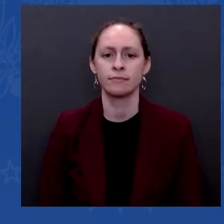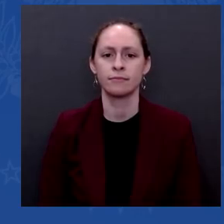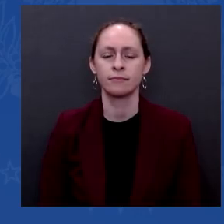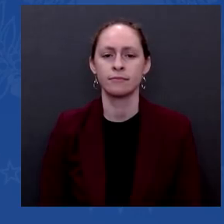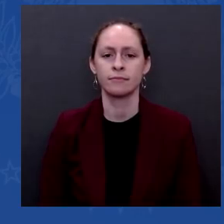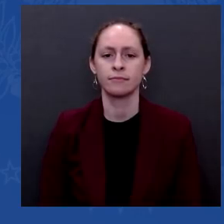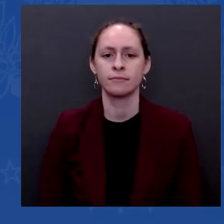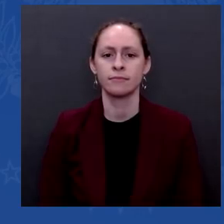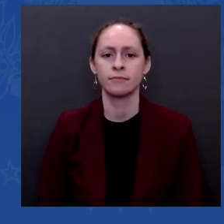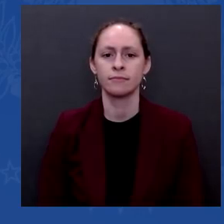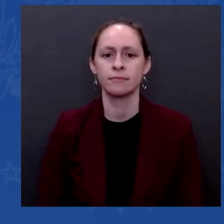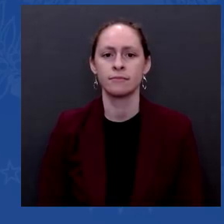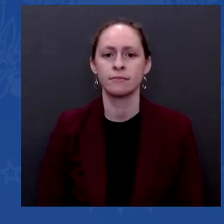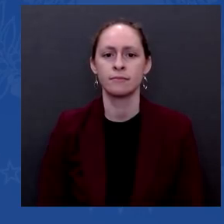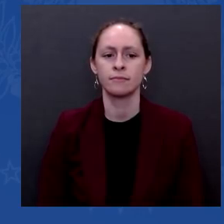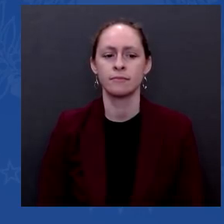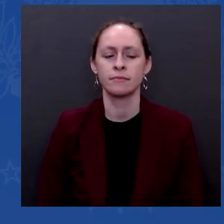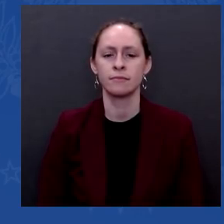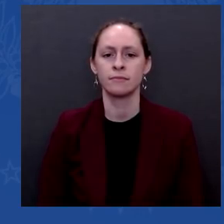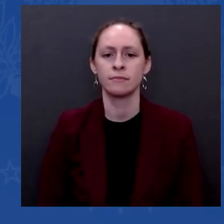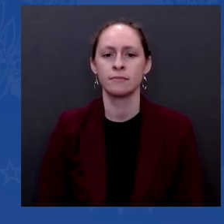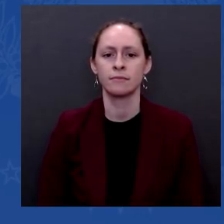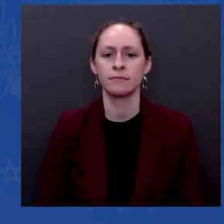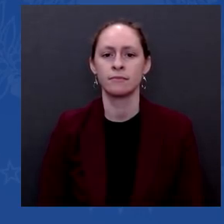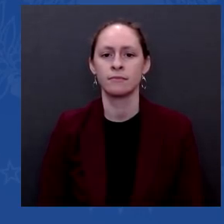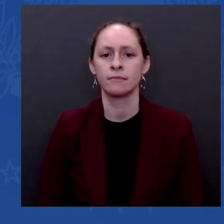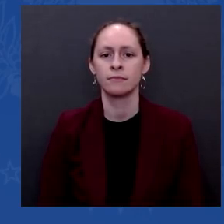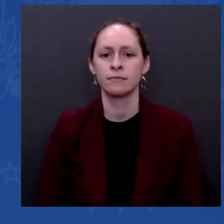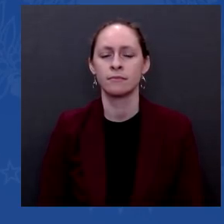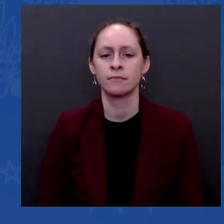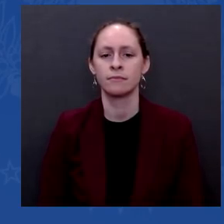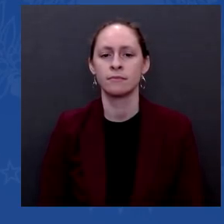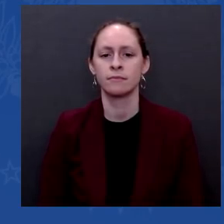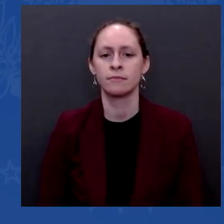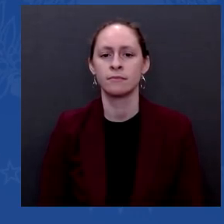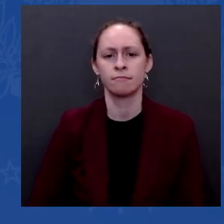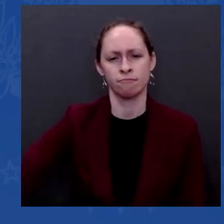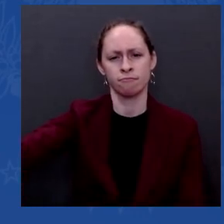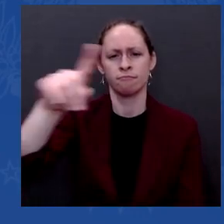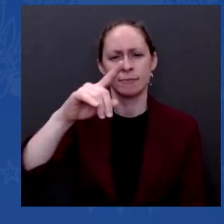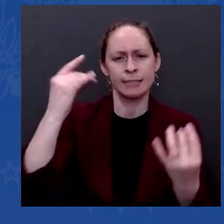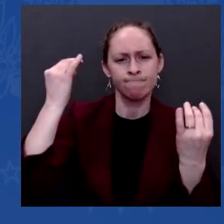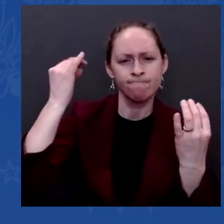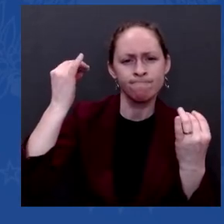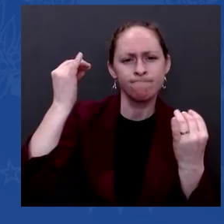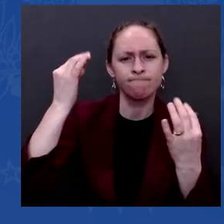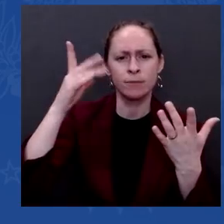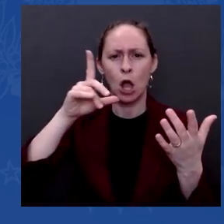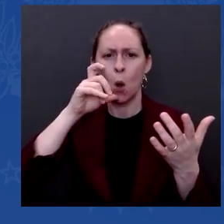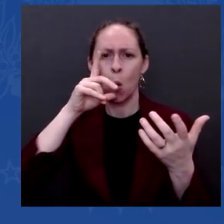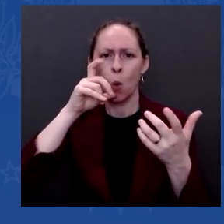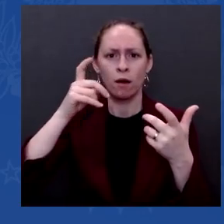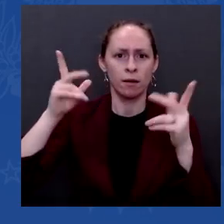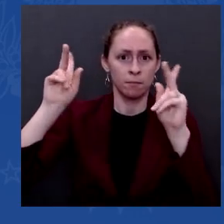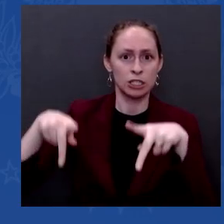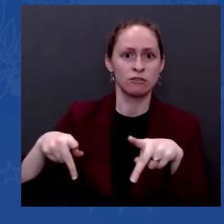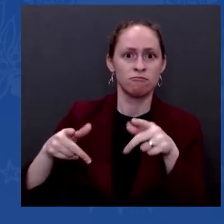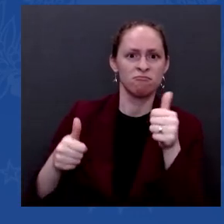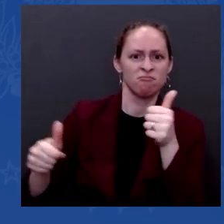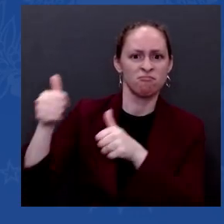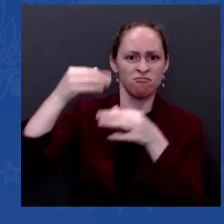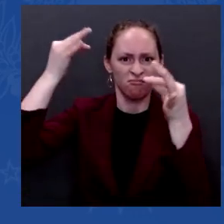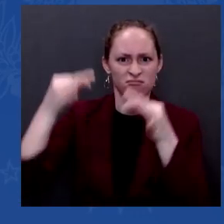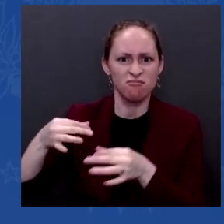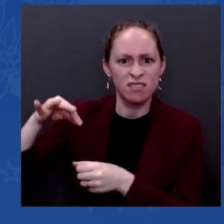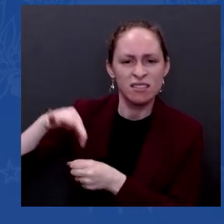electors are after the fact, I think people would have looked at me like, whoa. I mean, I caught — taught constitutional law for 20 years, a three